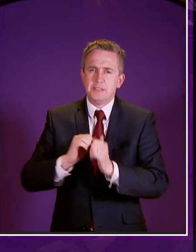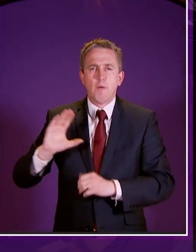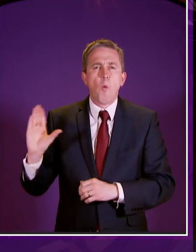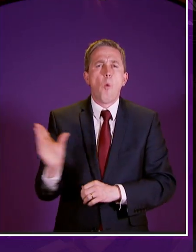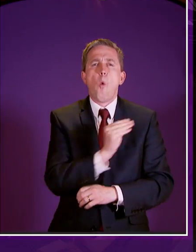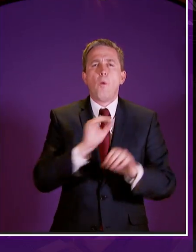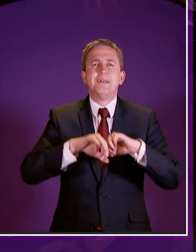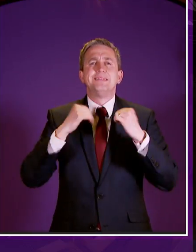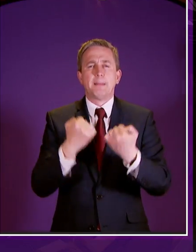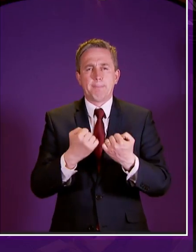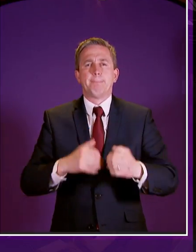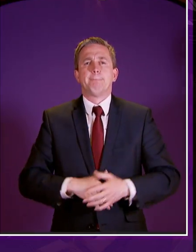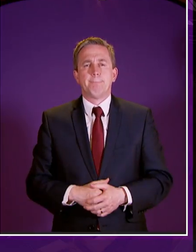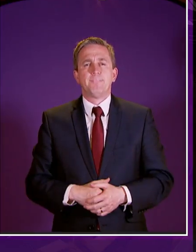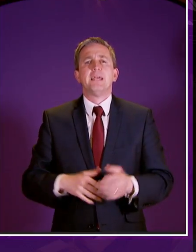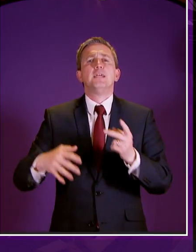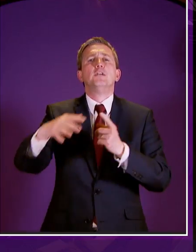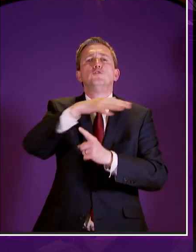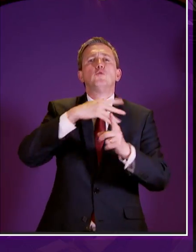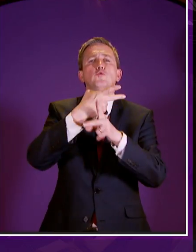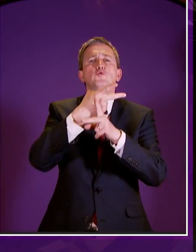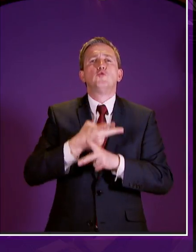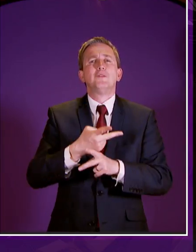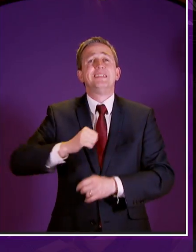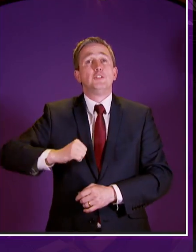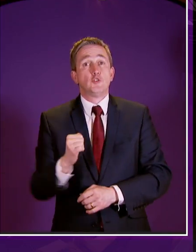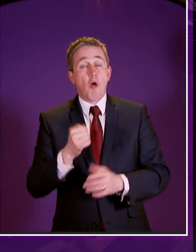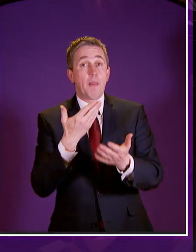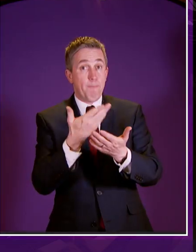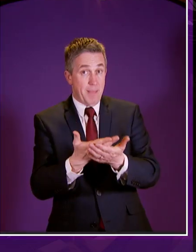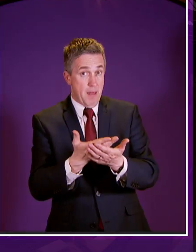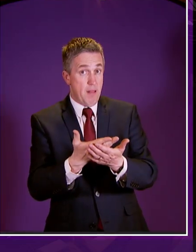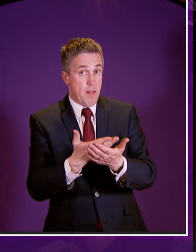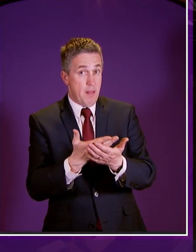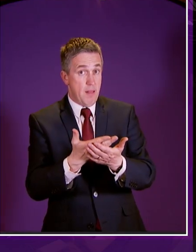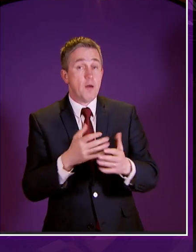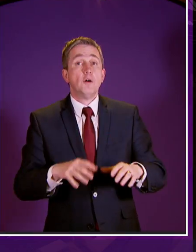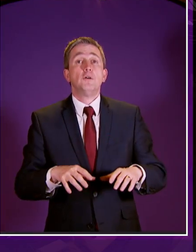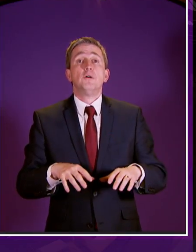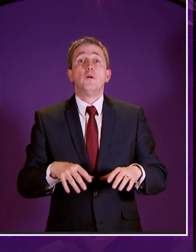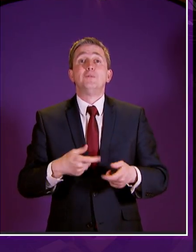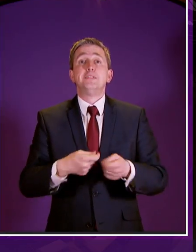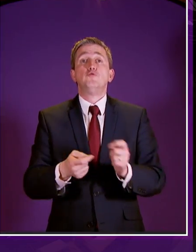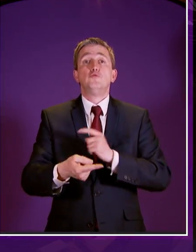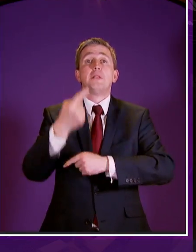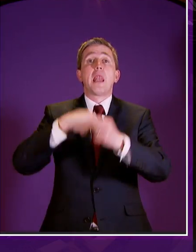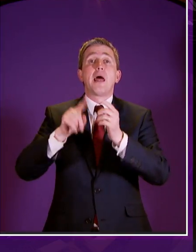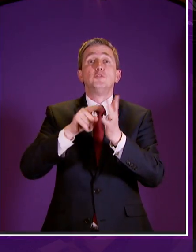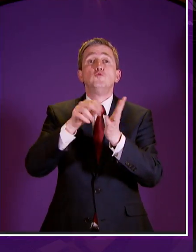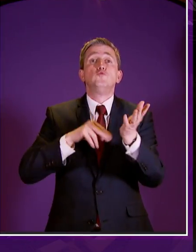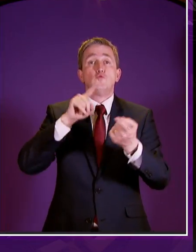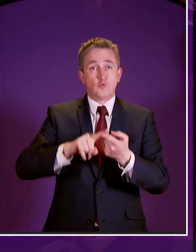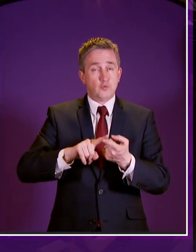them in the social security bill the social security scotland bill was introduced last june following a detailed